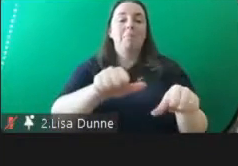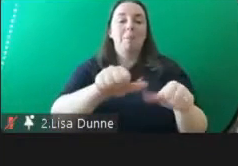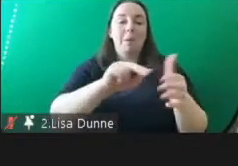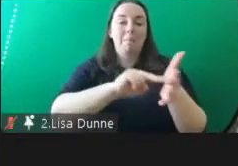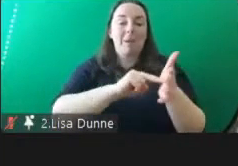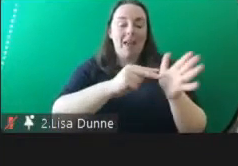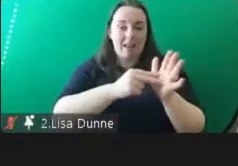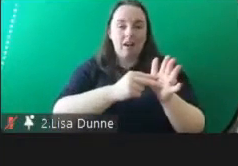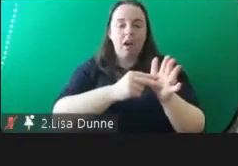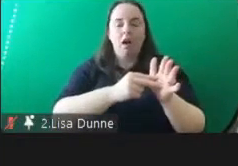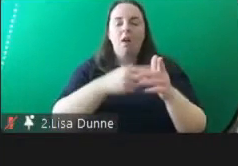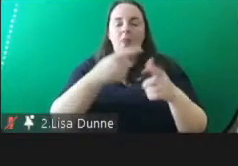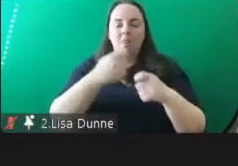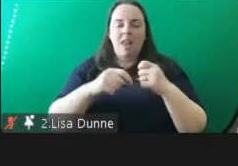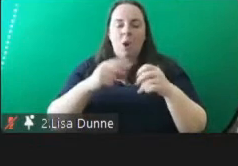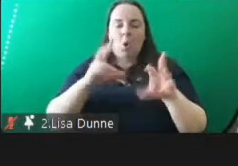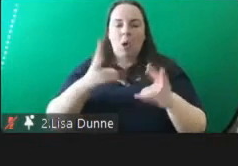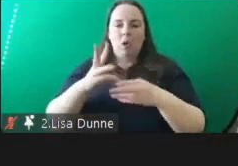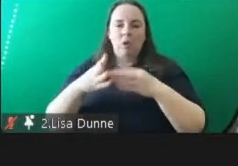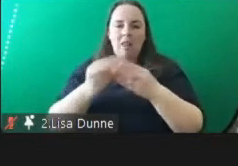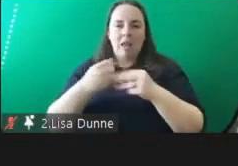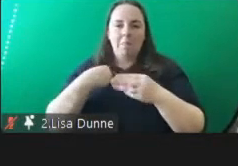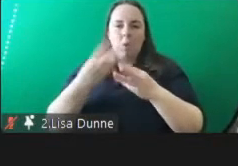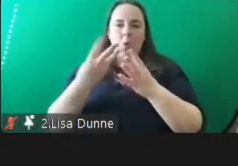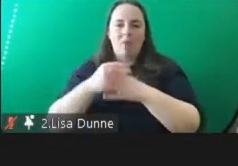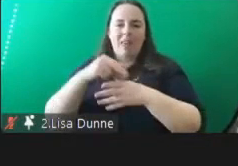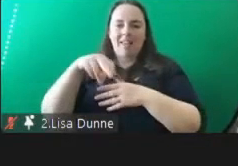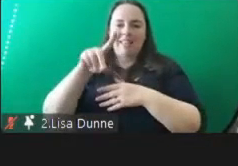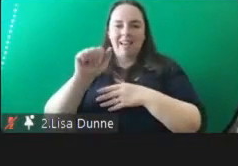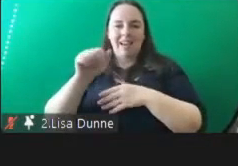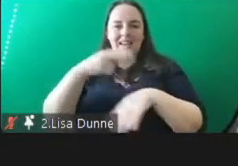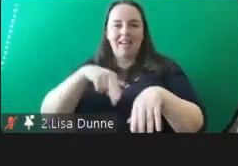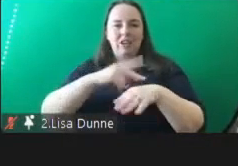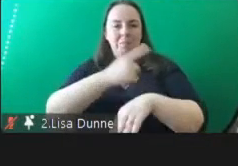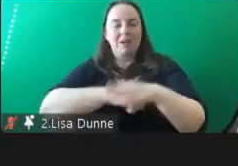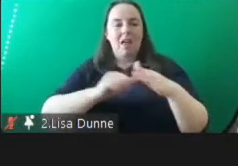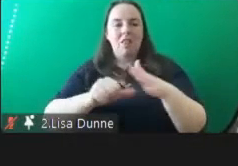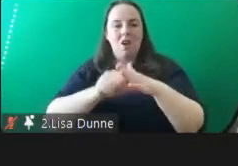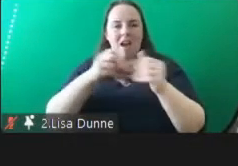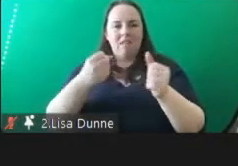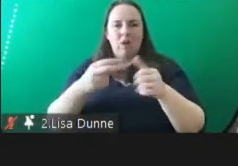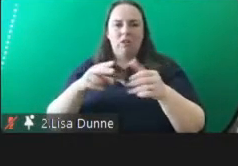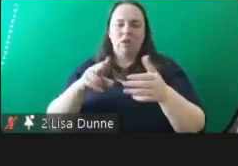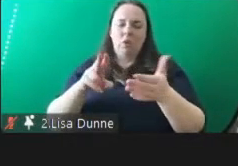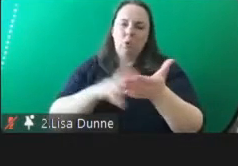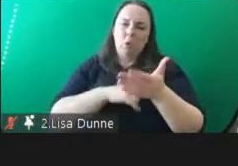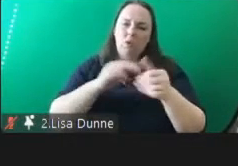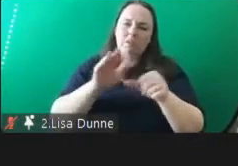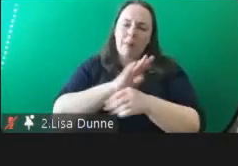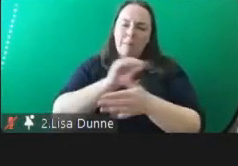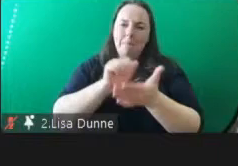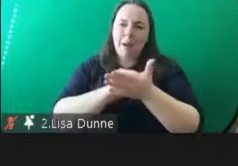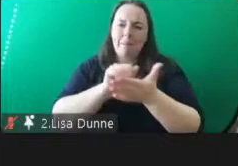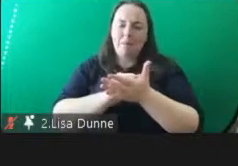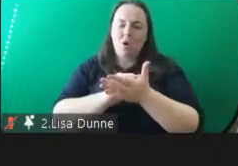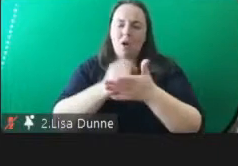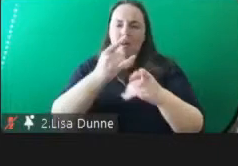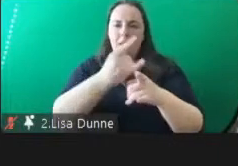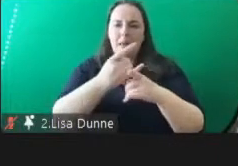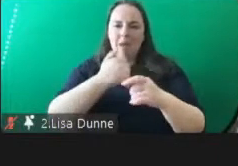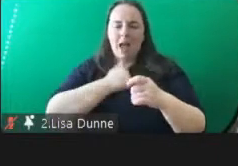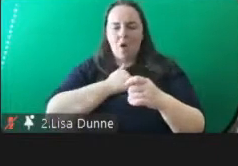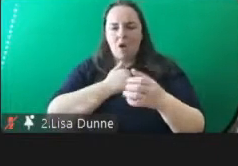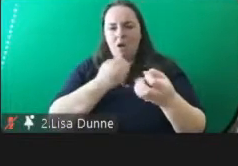published will be the national disability authority who have provided a very useful paper that fed into our thinking on this on